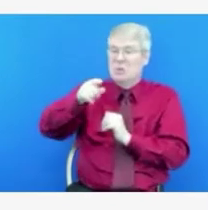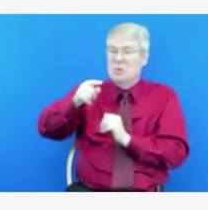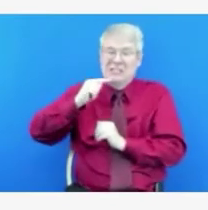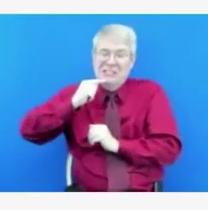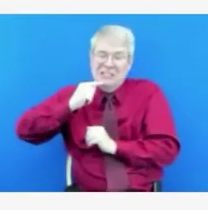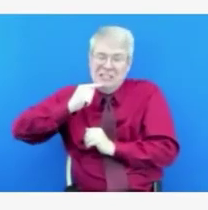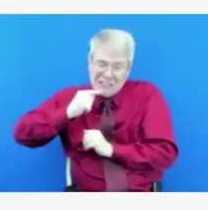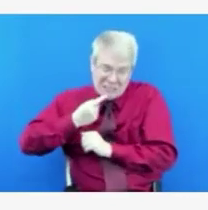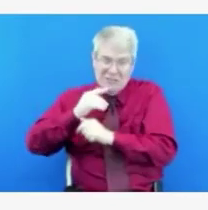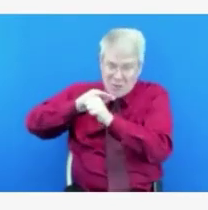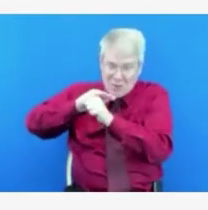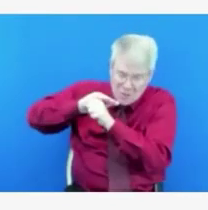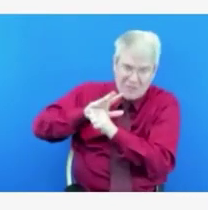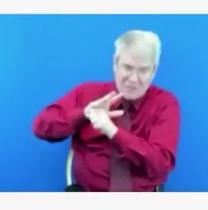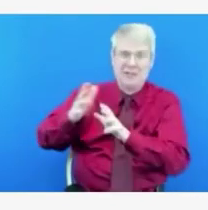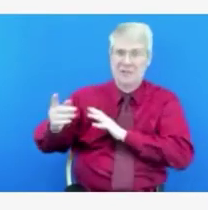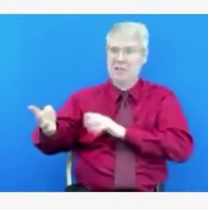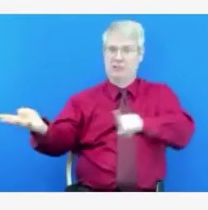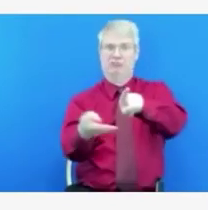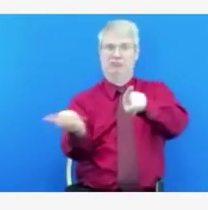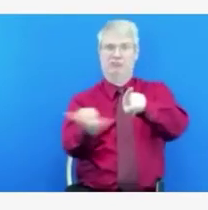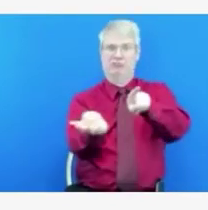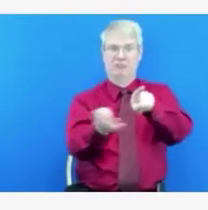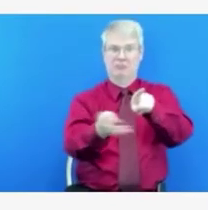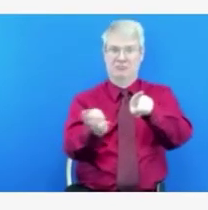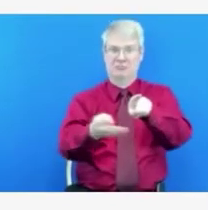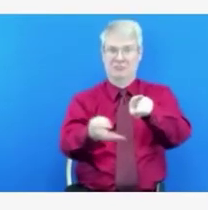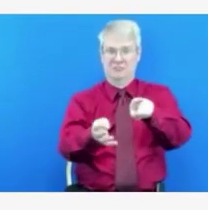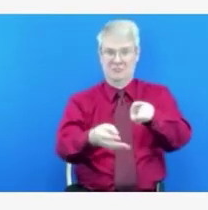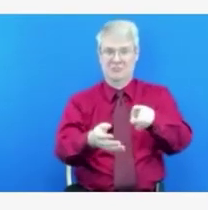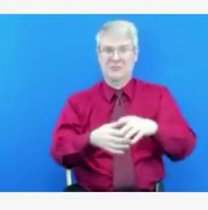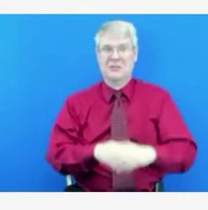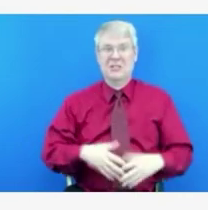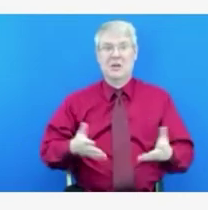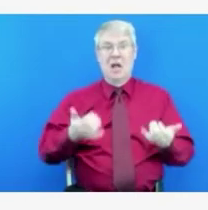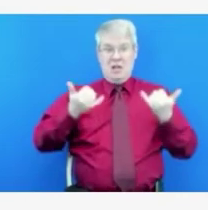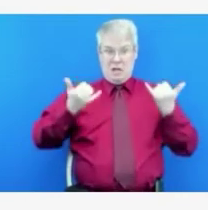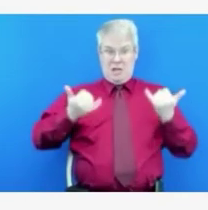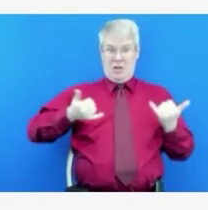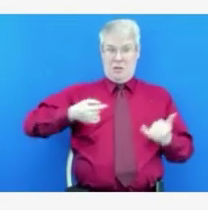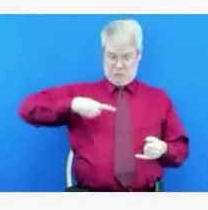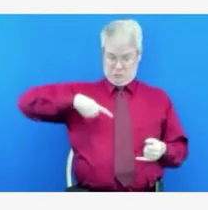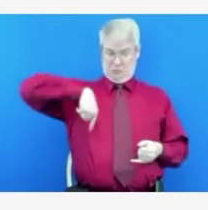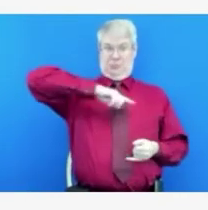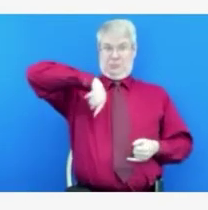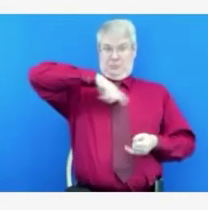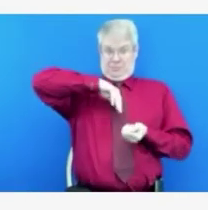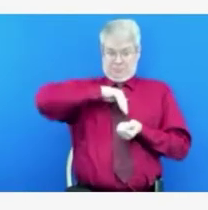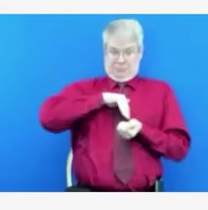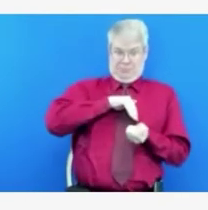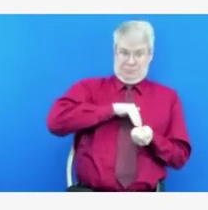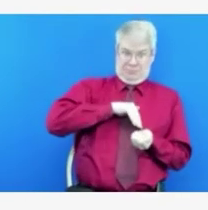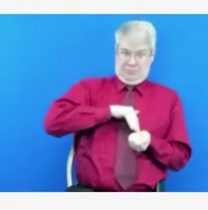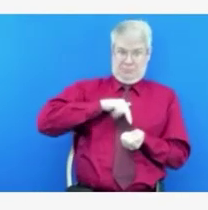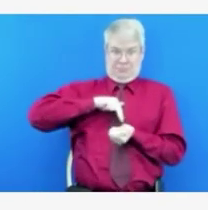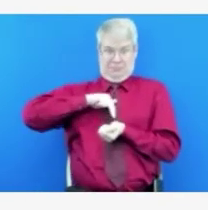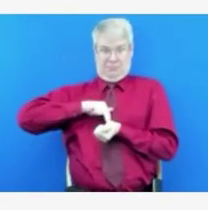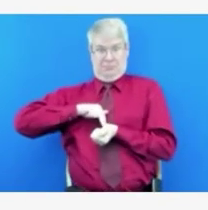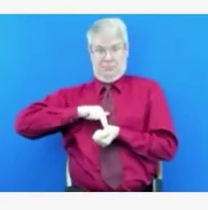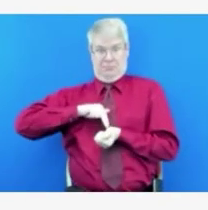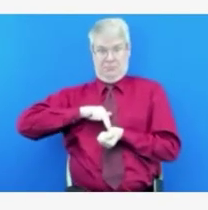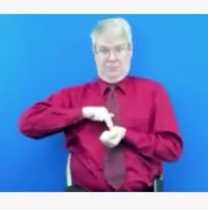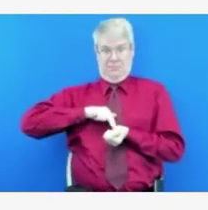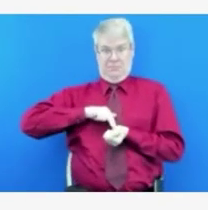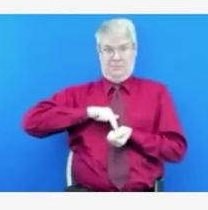illness that they have if they do contract COVID from a breakthrough infection, while they are